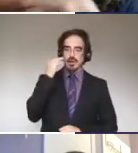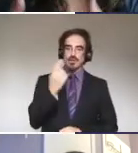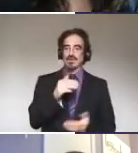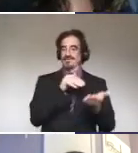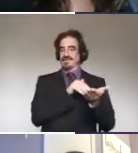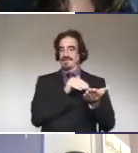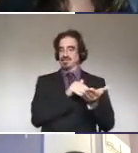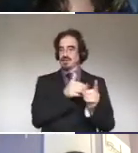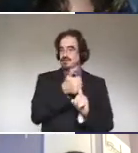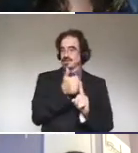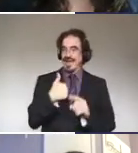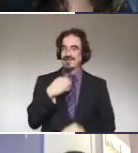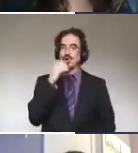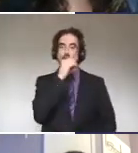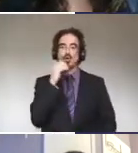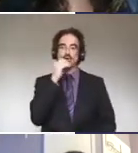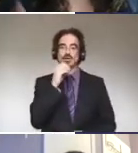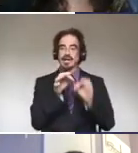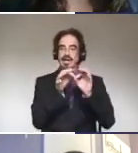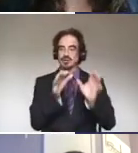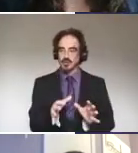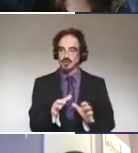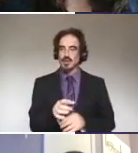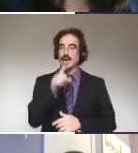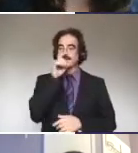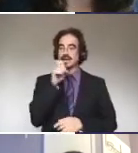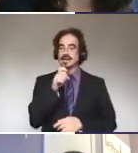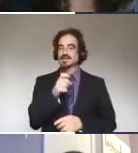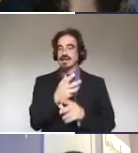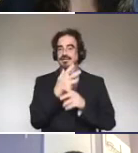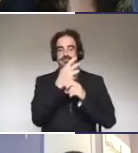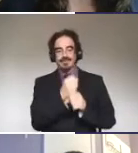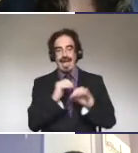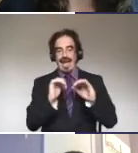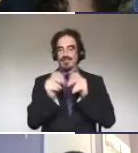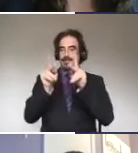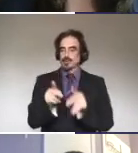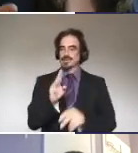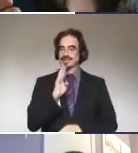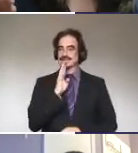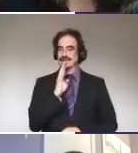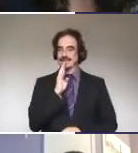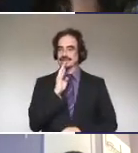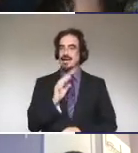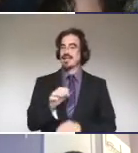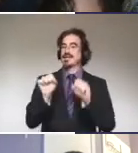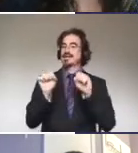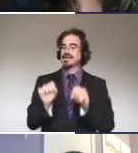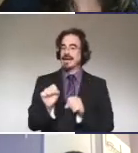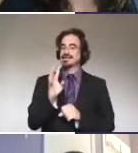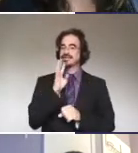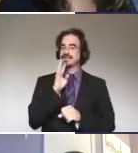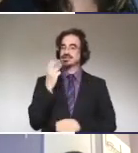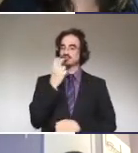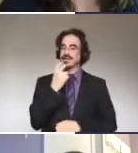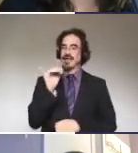has an oral interpreter because they then learn how that person speaks, and they can speech read that